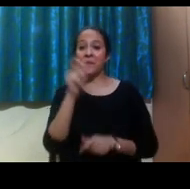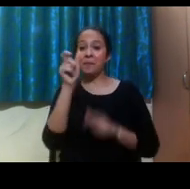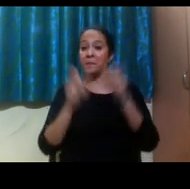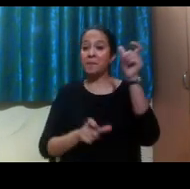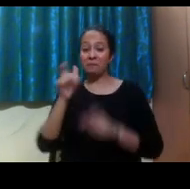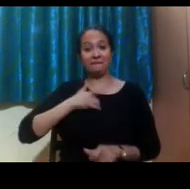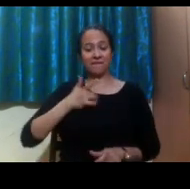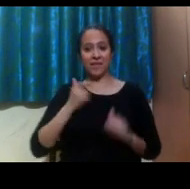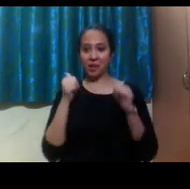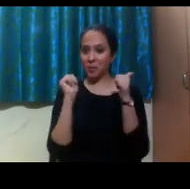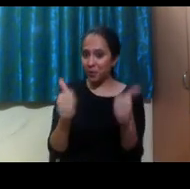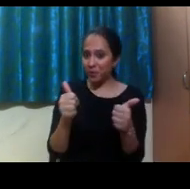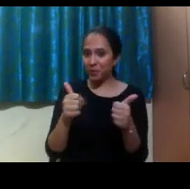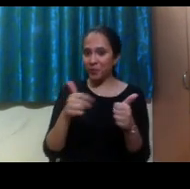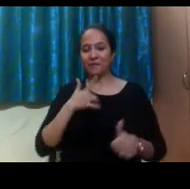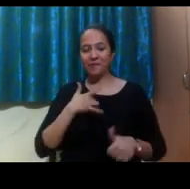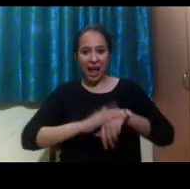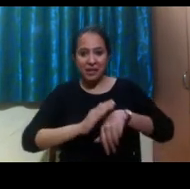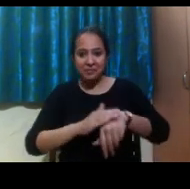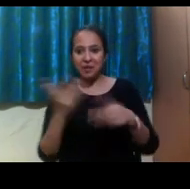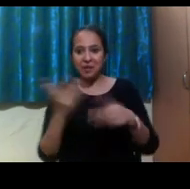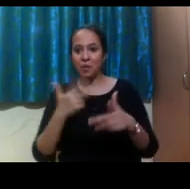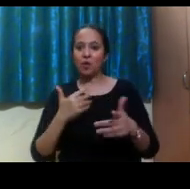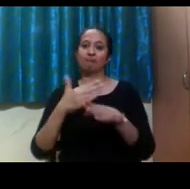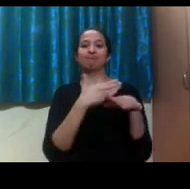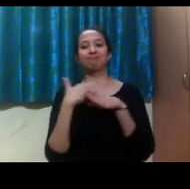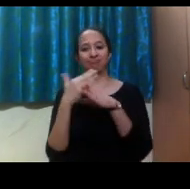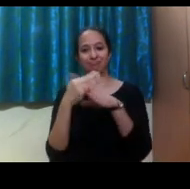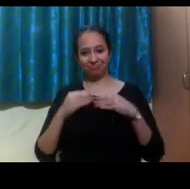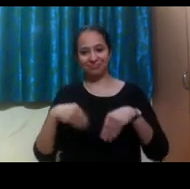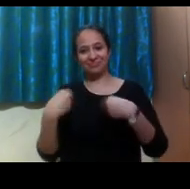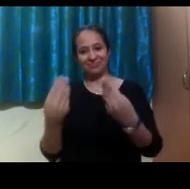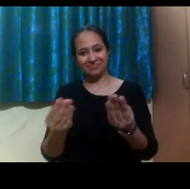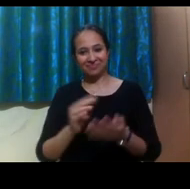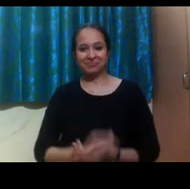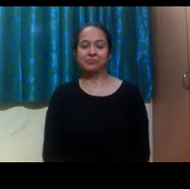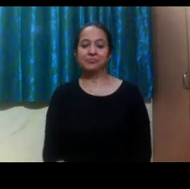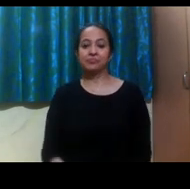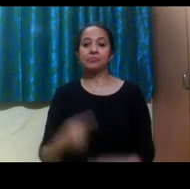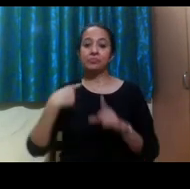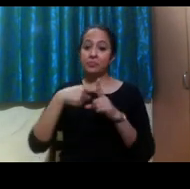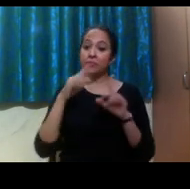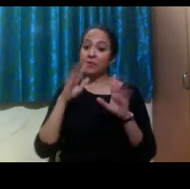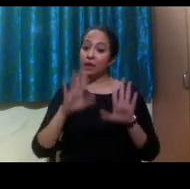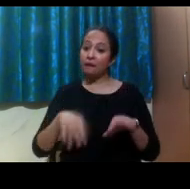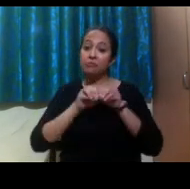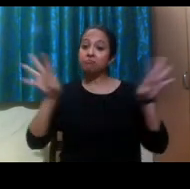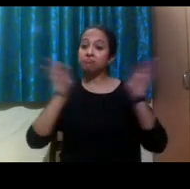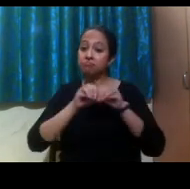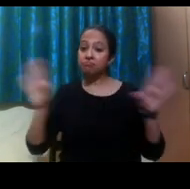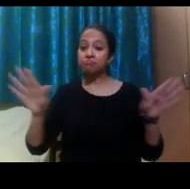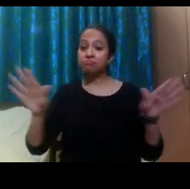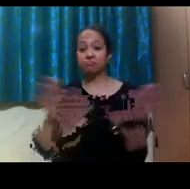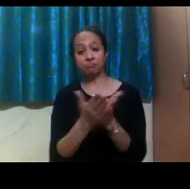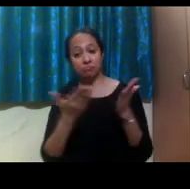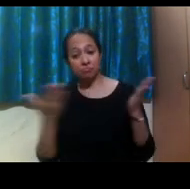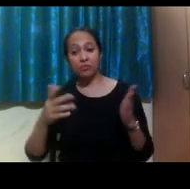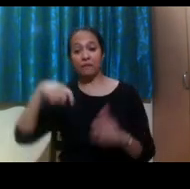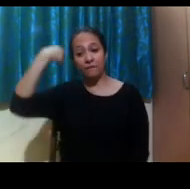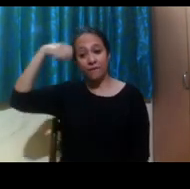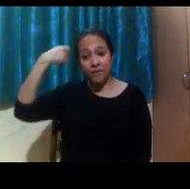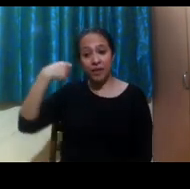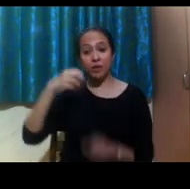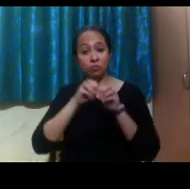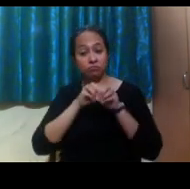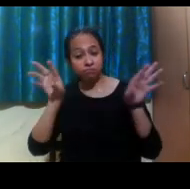We have print and digital publications that also include podcasts, magazines, videos, and they're